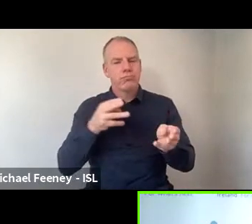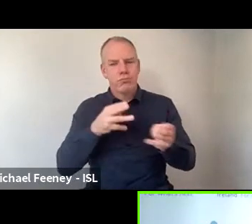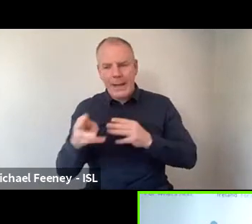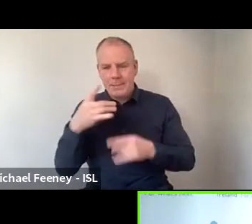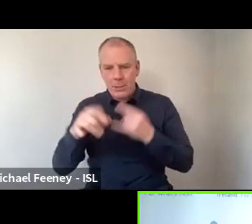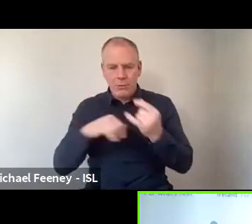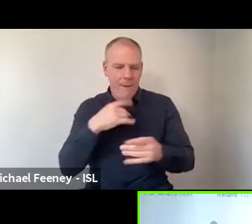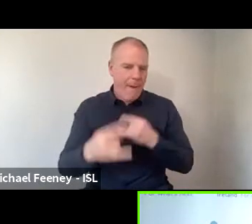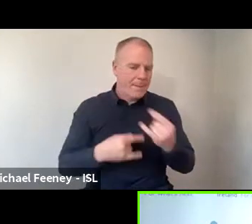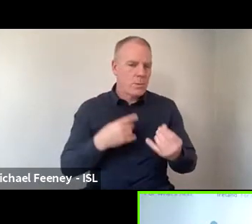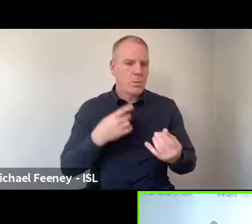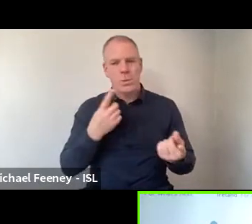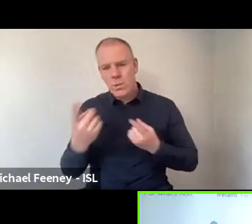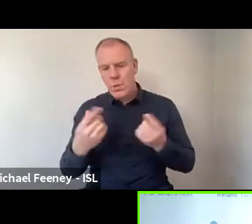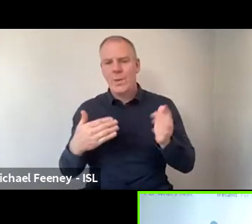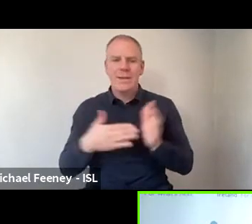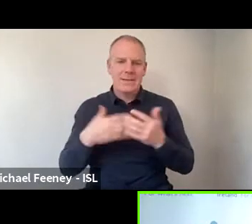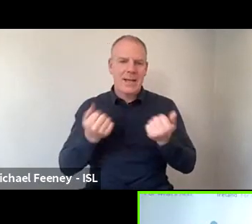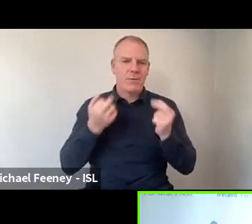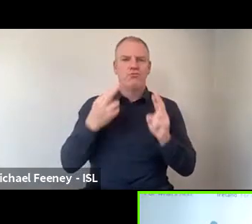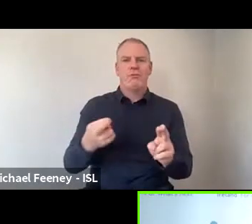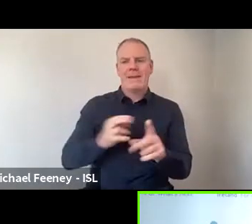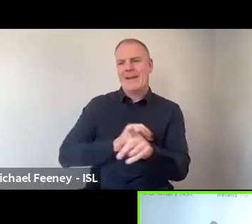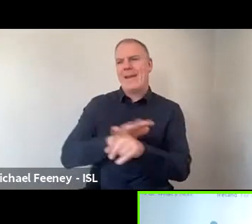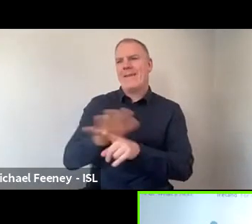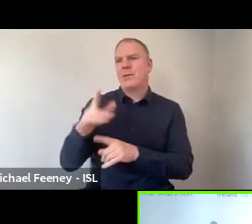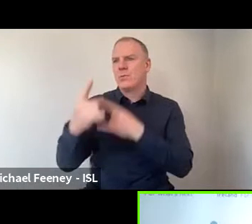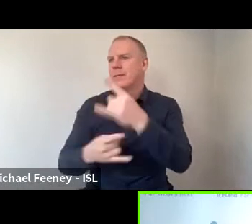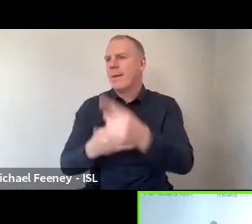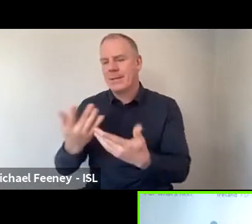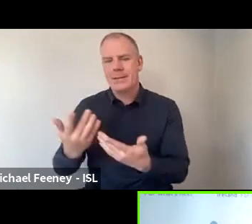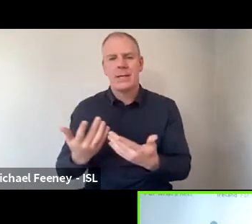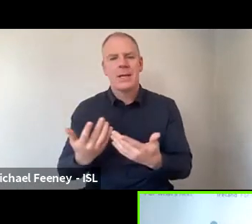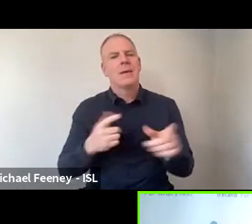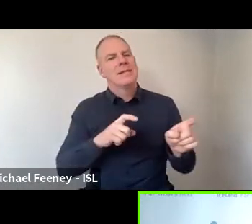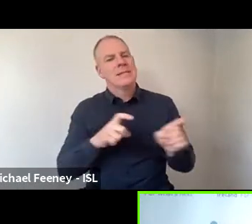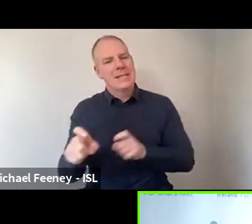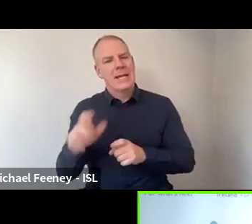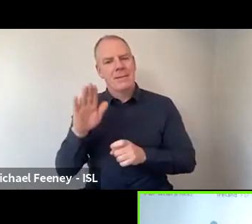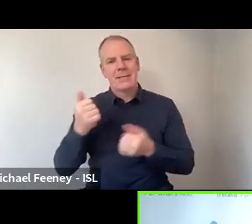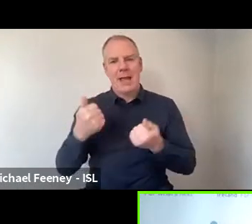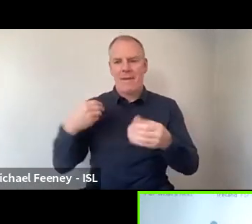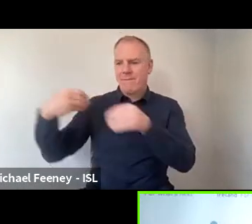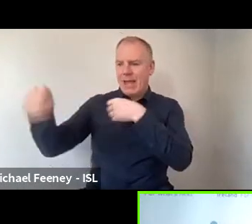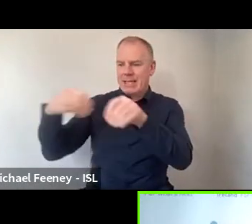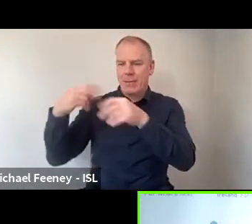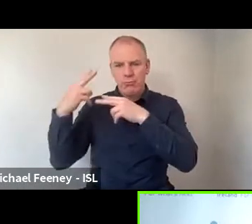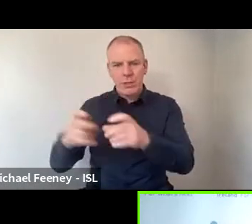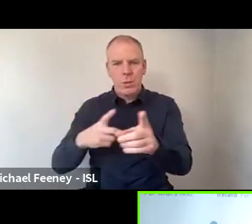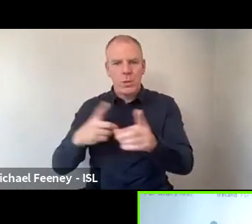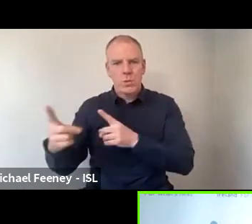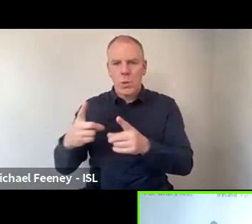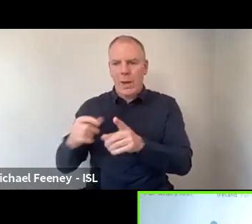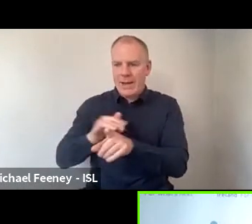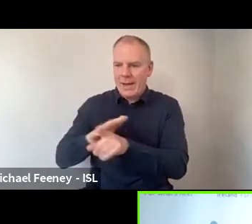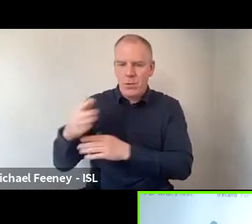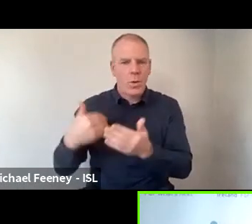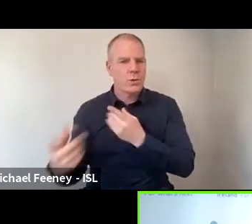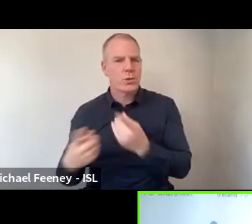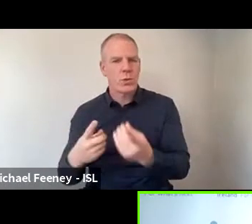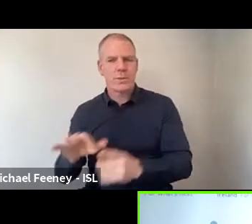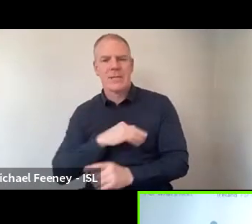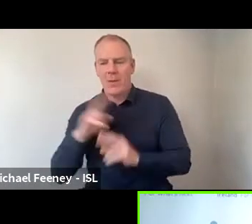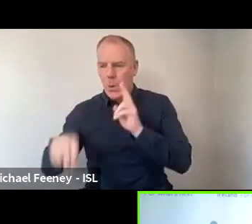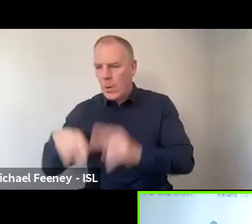that that we do get the right voices heard. But, of course, still leave that free space for researchers to drive new